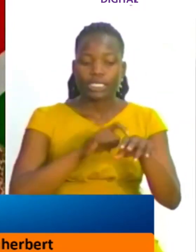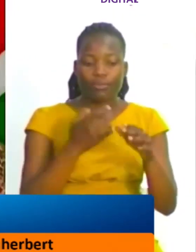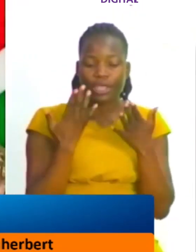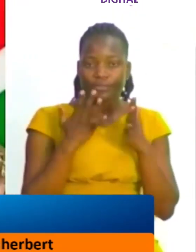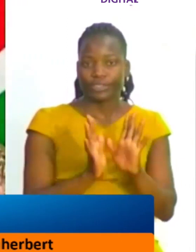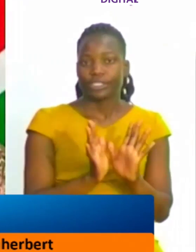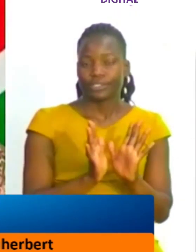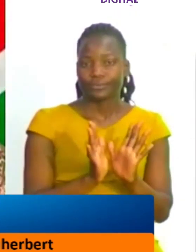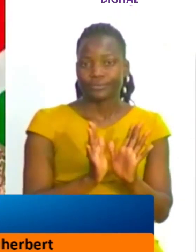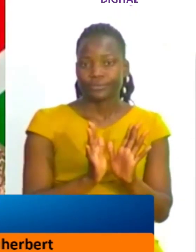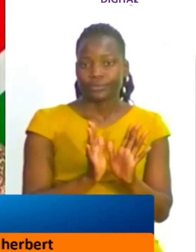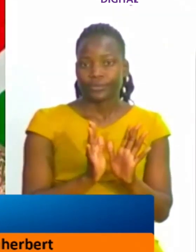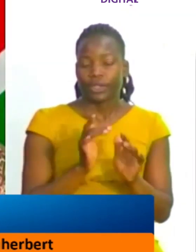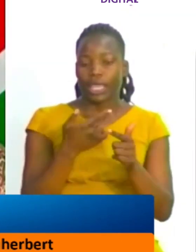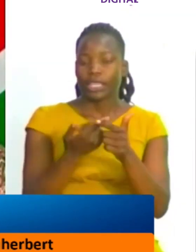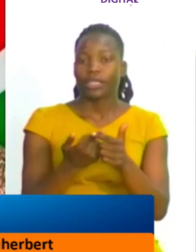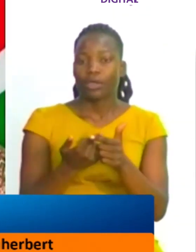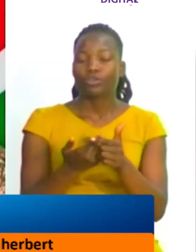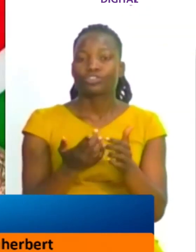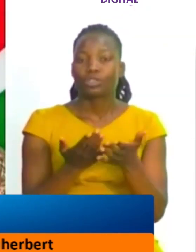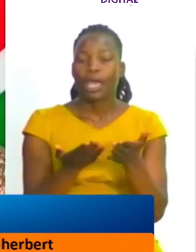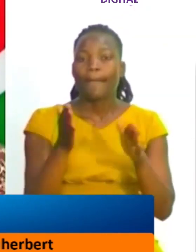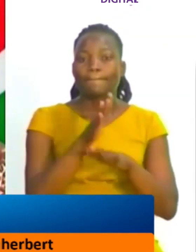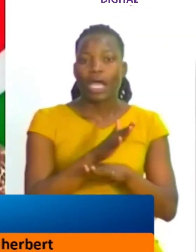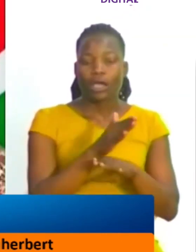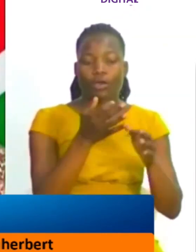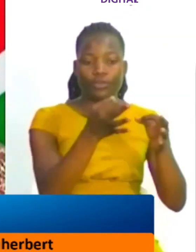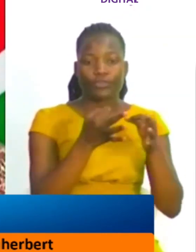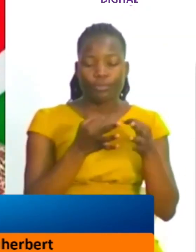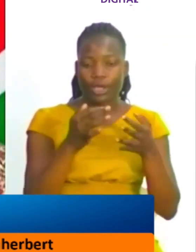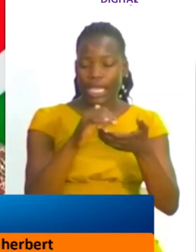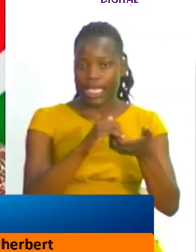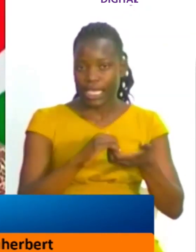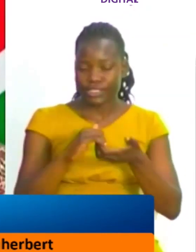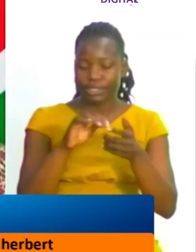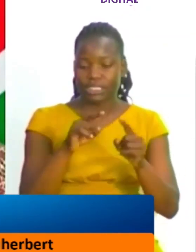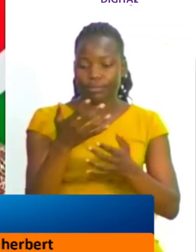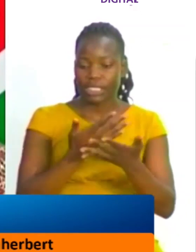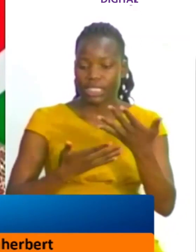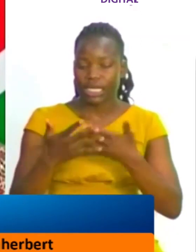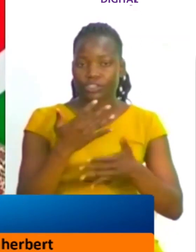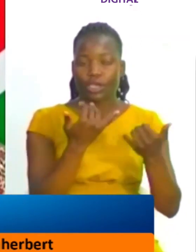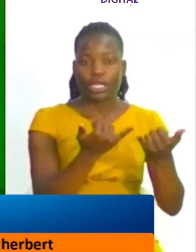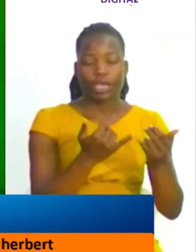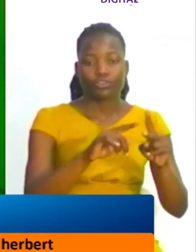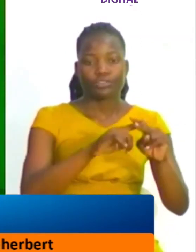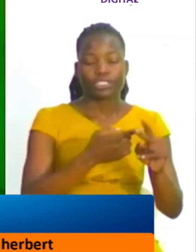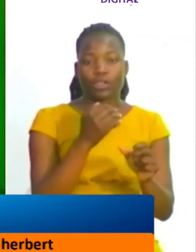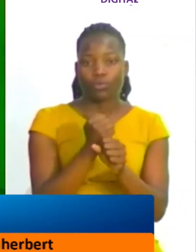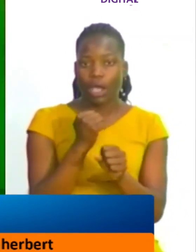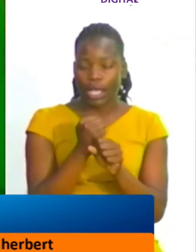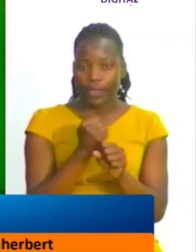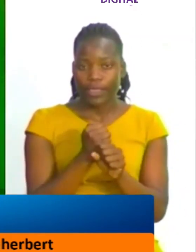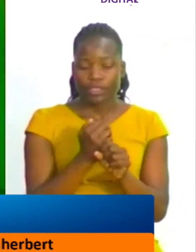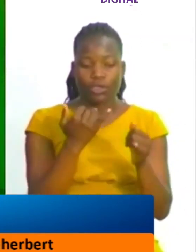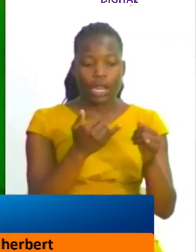we should then embark on the formal engagement now to begin work it will